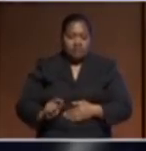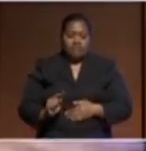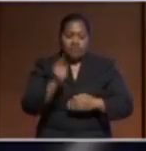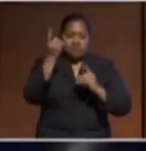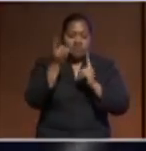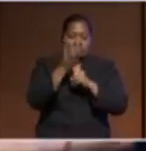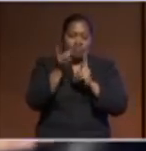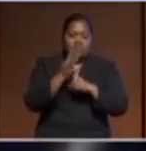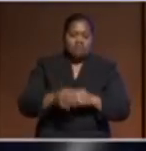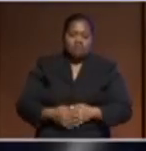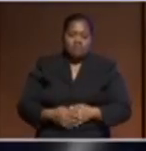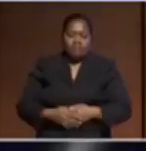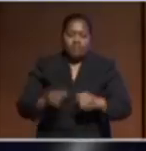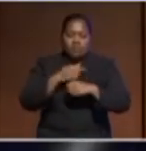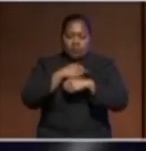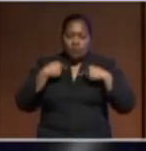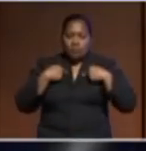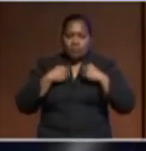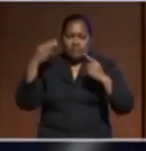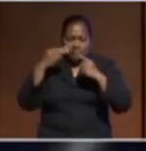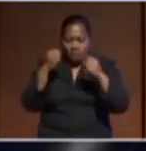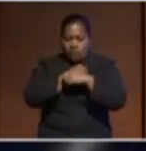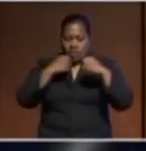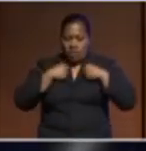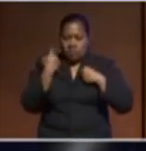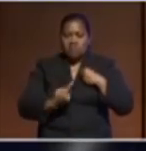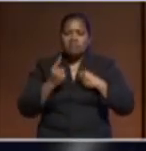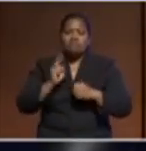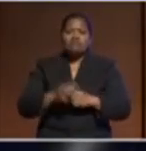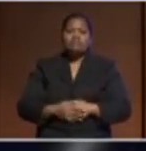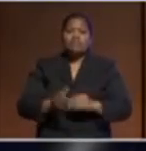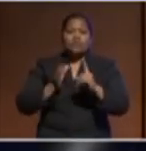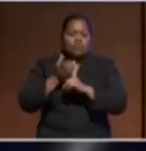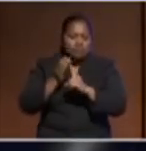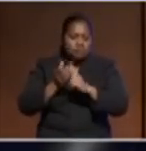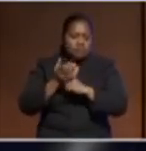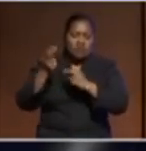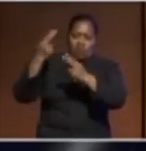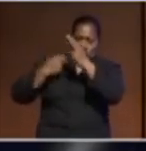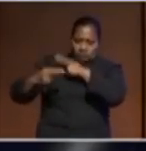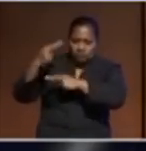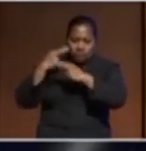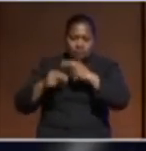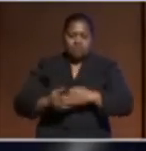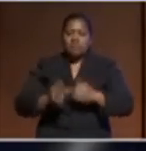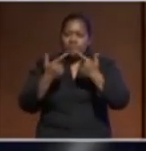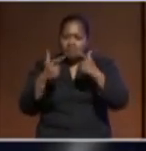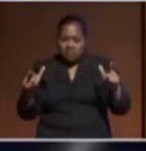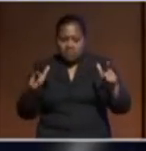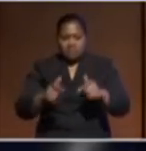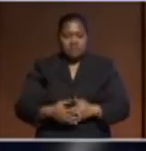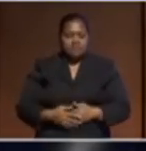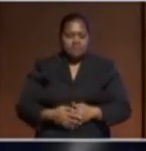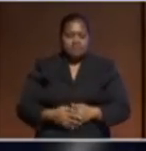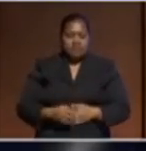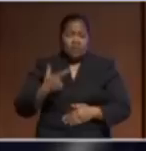anchor ourselves in place, in culture and history, because that will then help us anchor ourselves in the region and it'll help us make decisions that